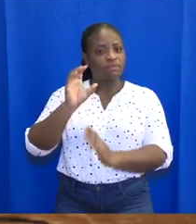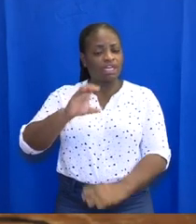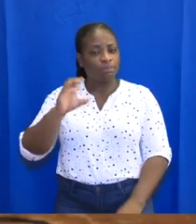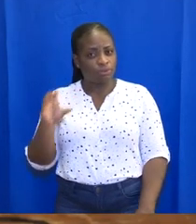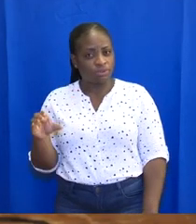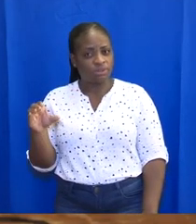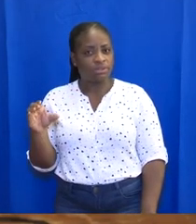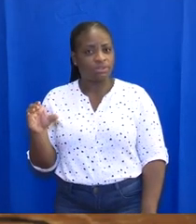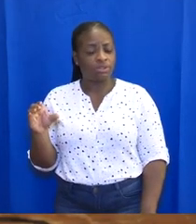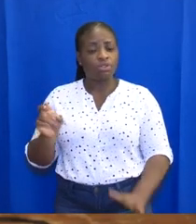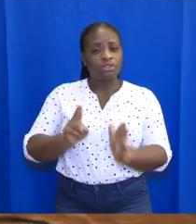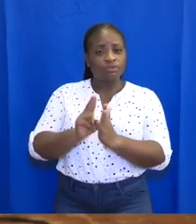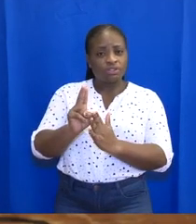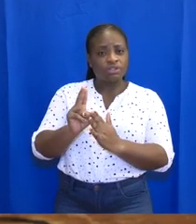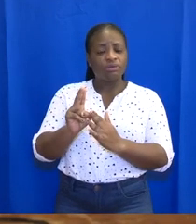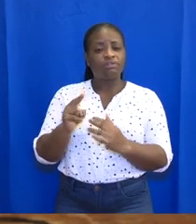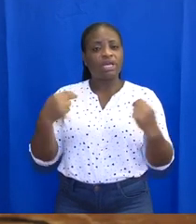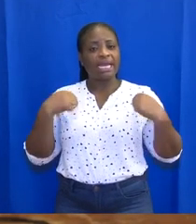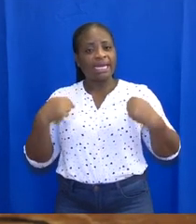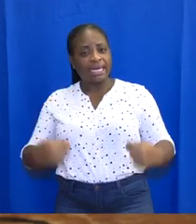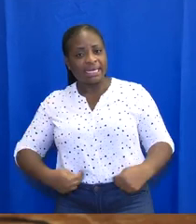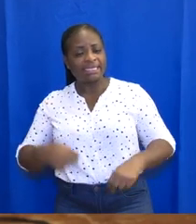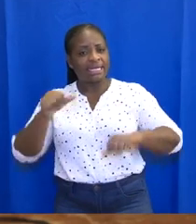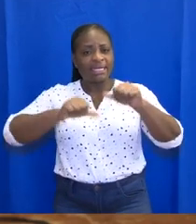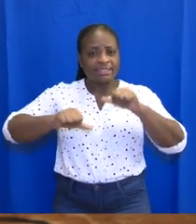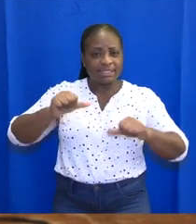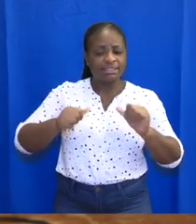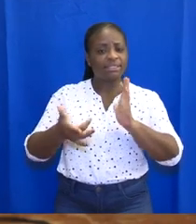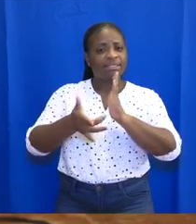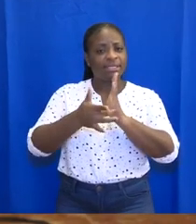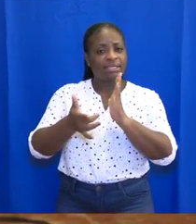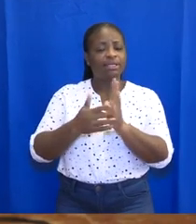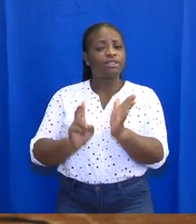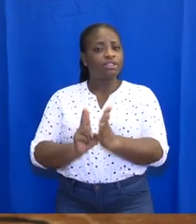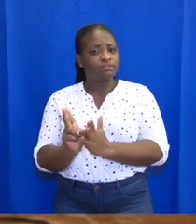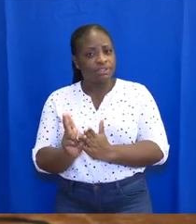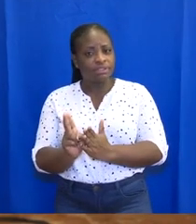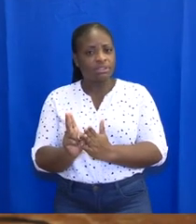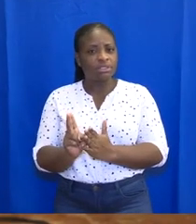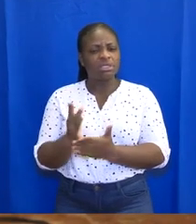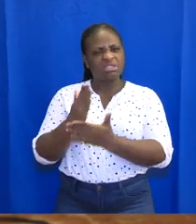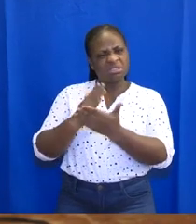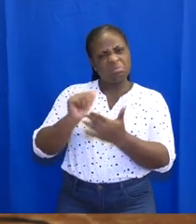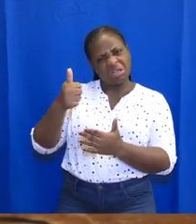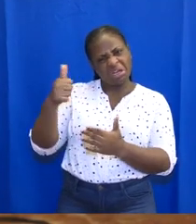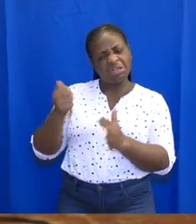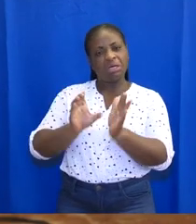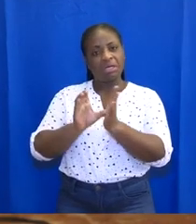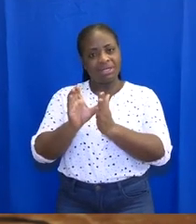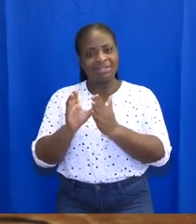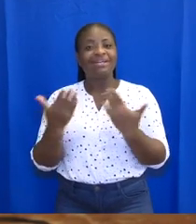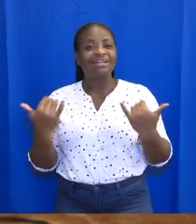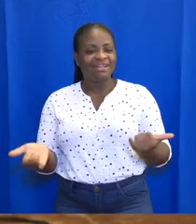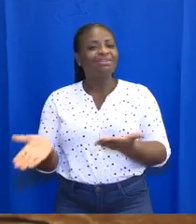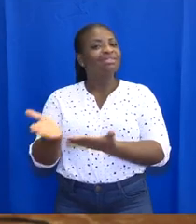Coast, University of Health and Allied Sciences, Technical Universities, and some other colleges have returned